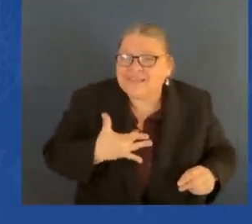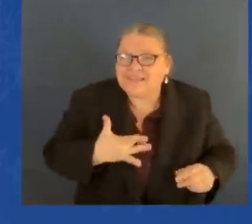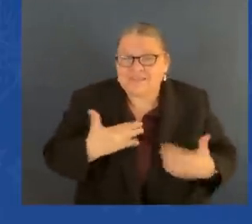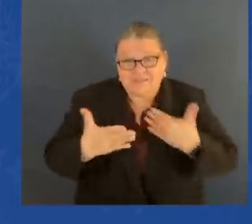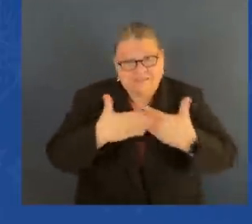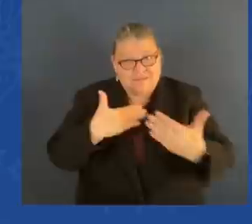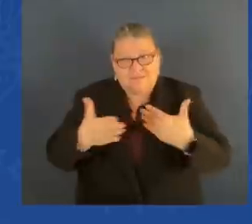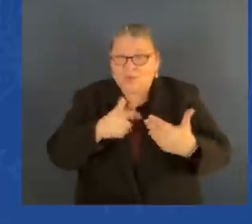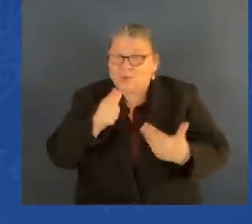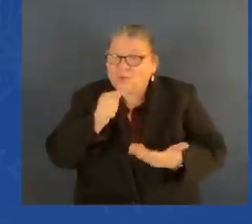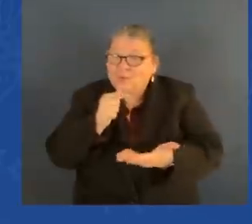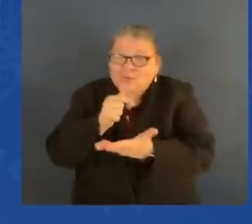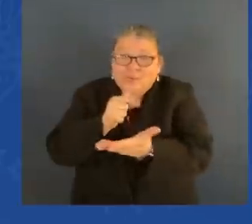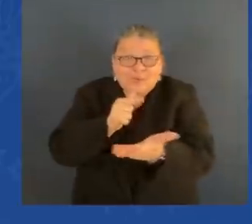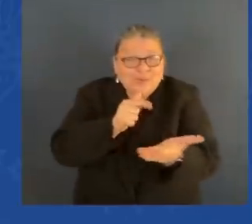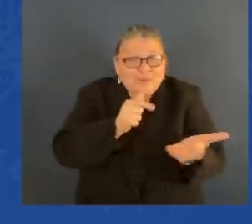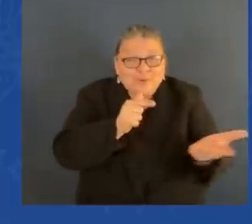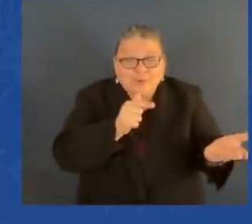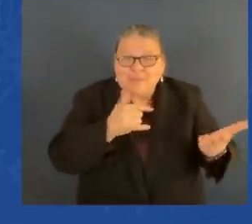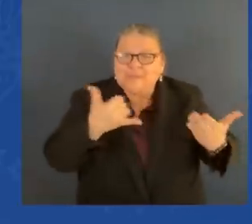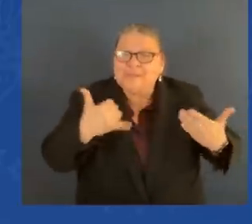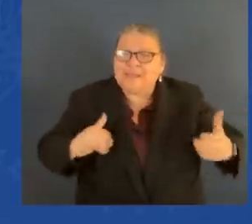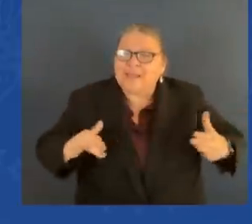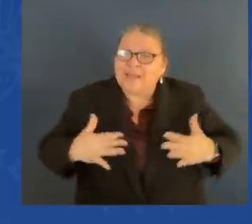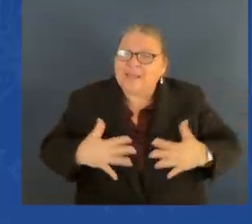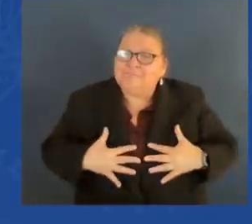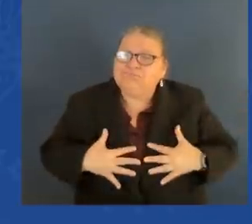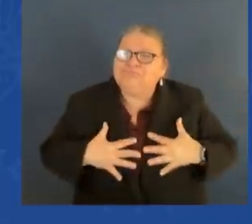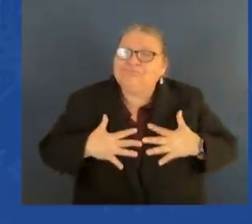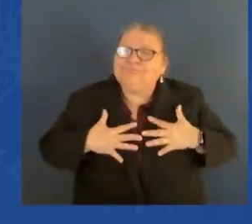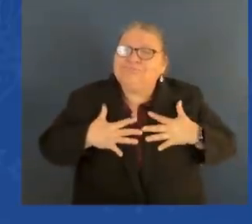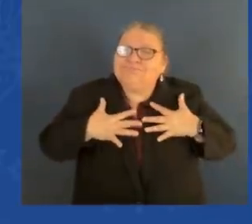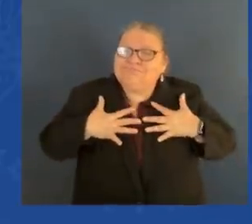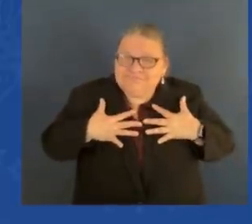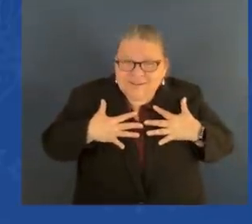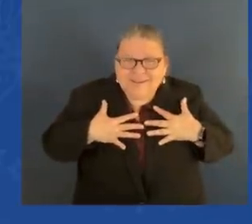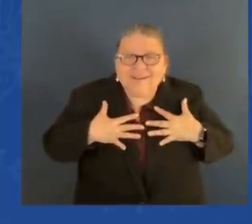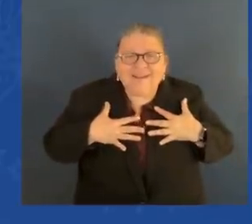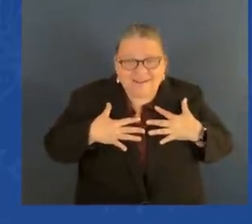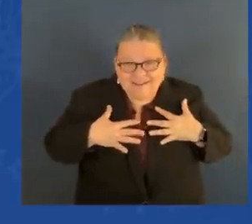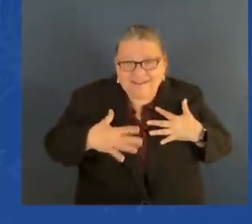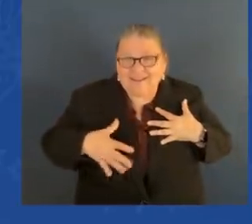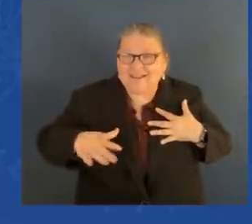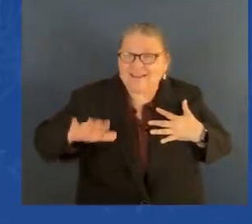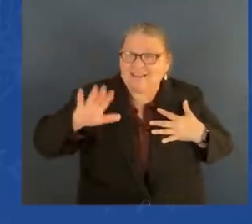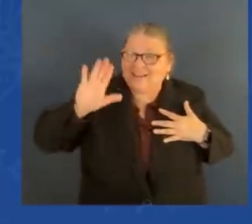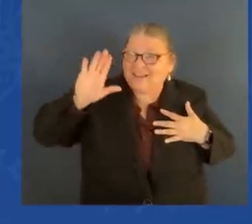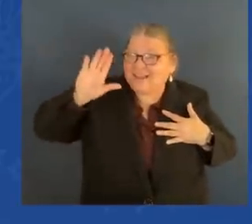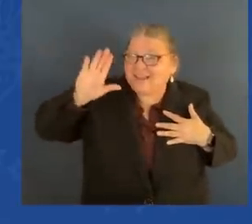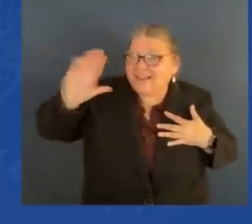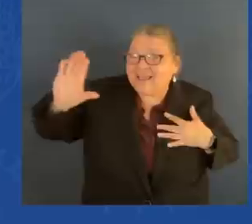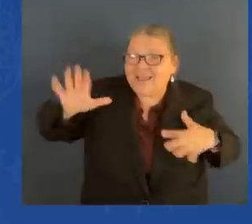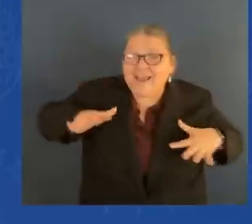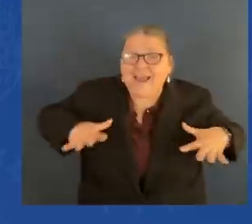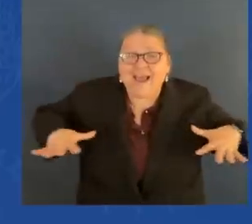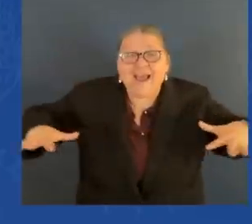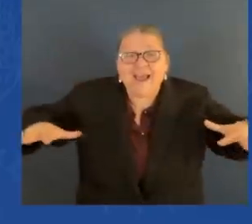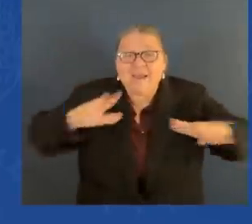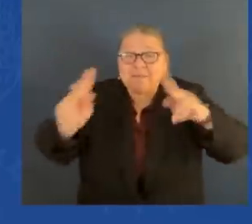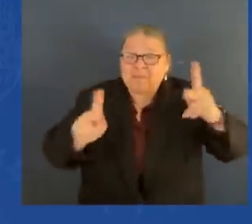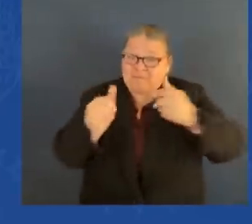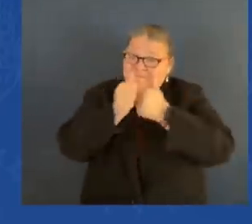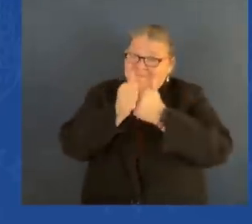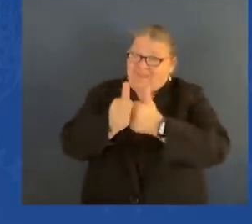Just imagine what our nation could achieve if we followed Fritz's example of honor, decency,